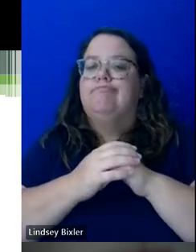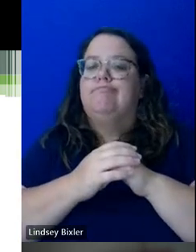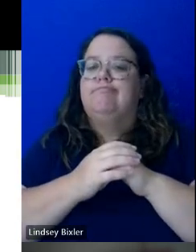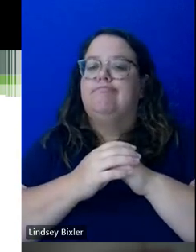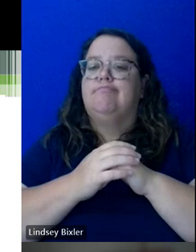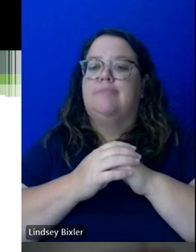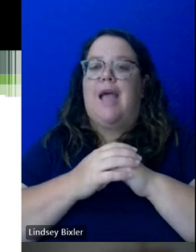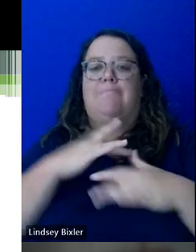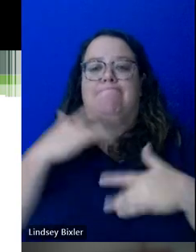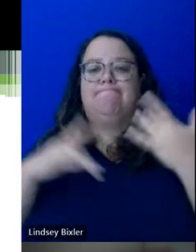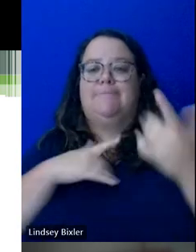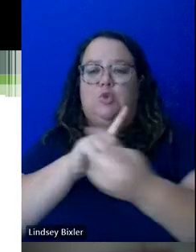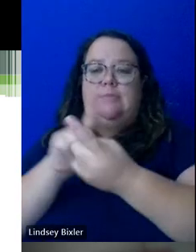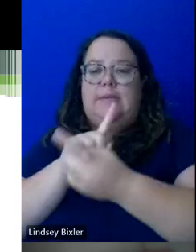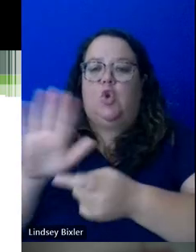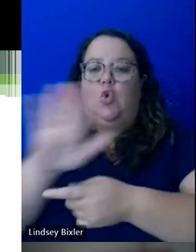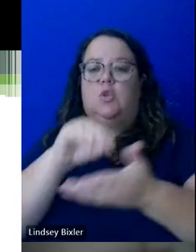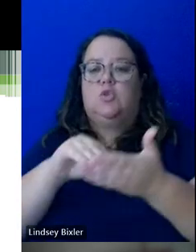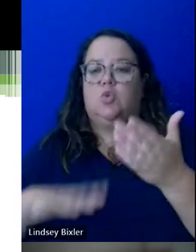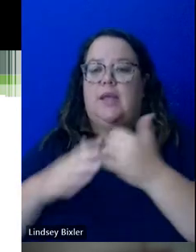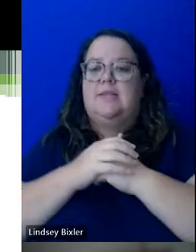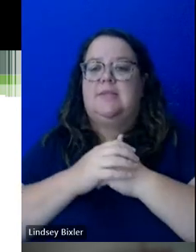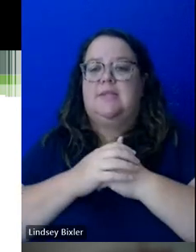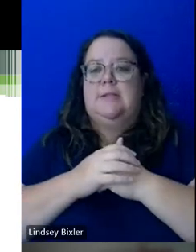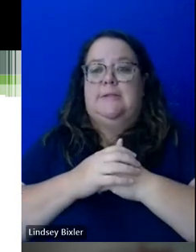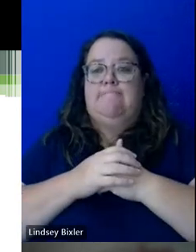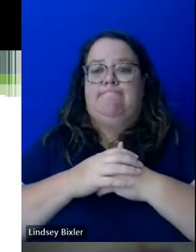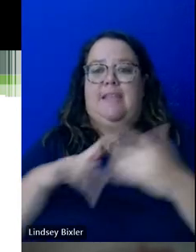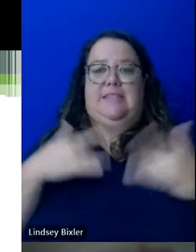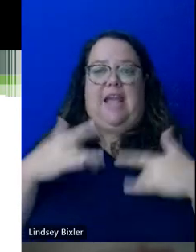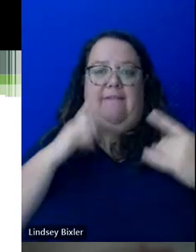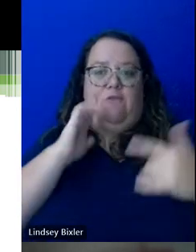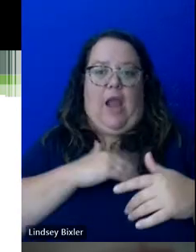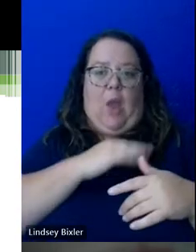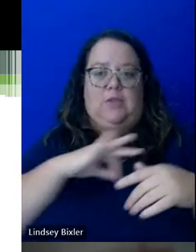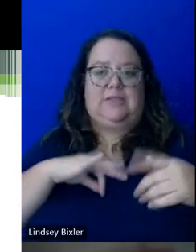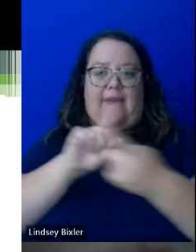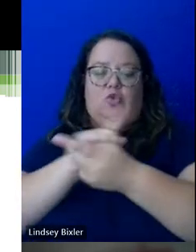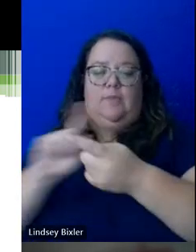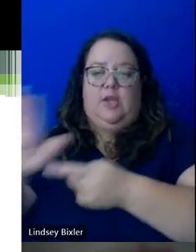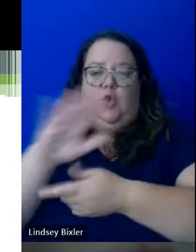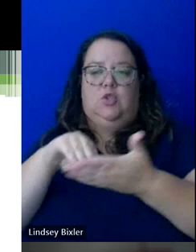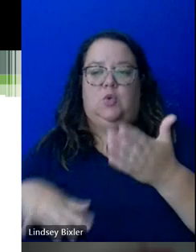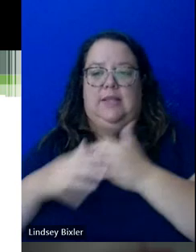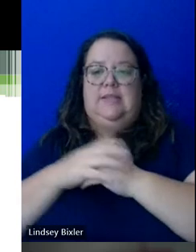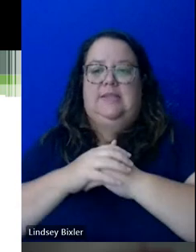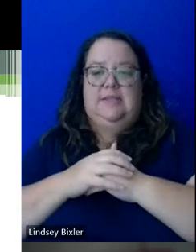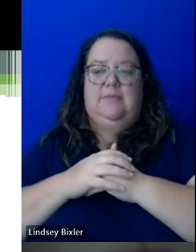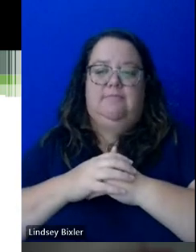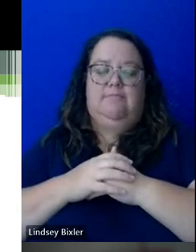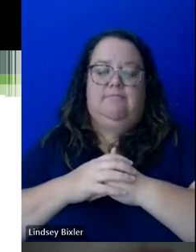meeting your students. I look forward to our staff meeting your students because it's, you know, it's a